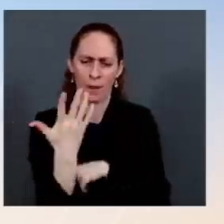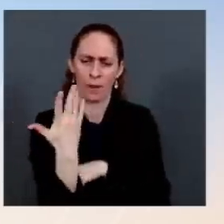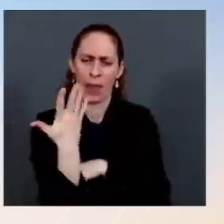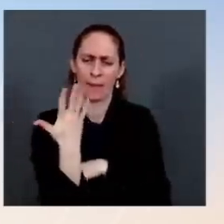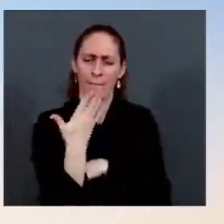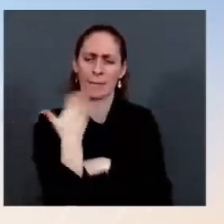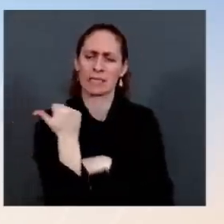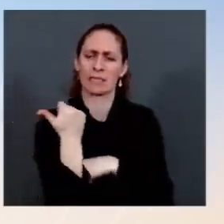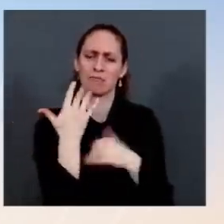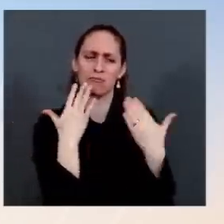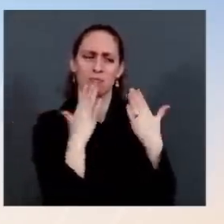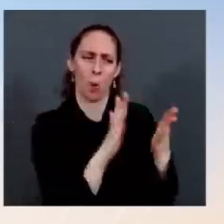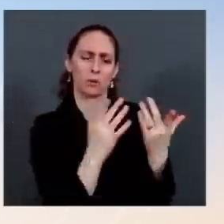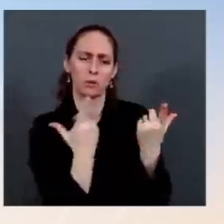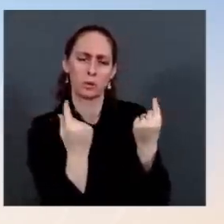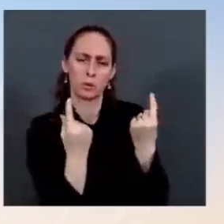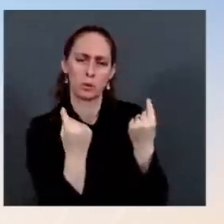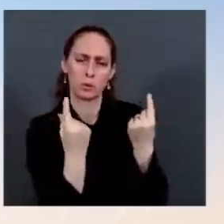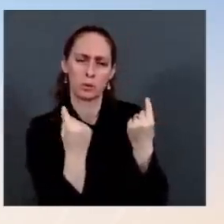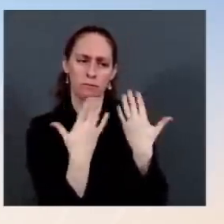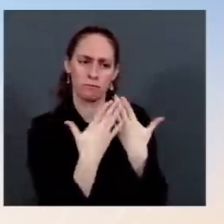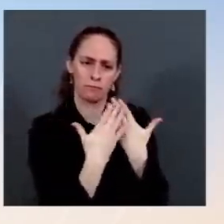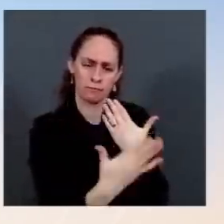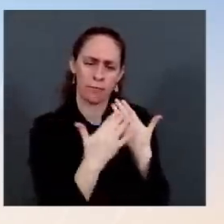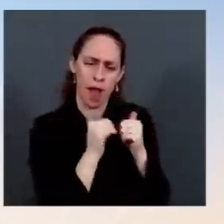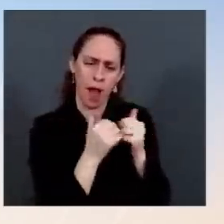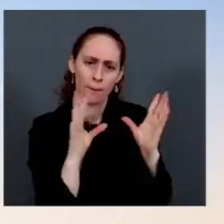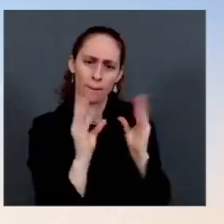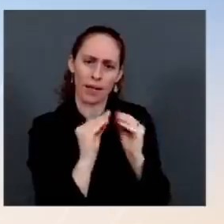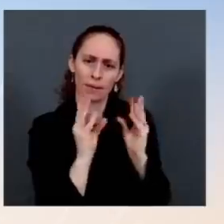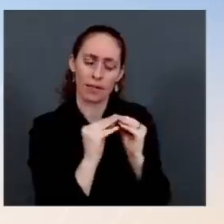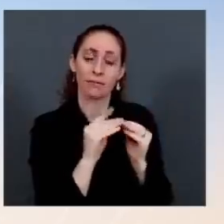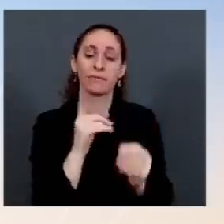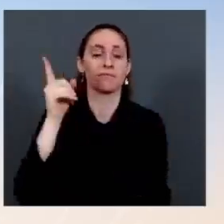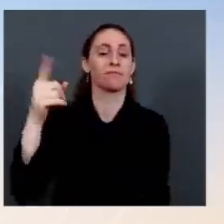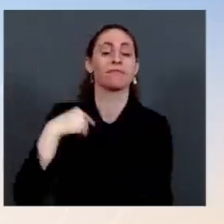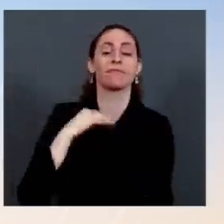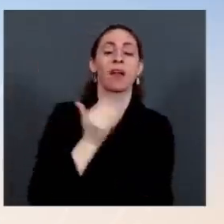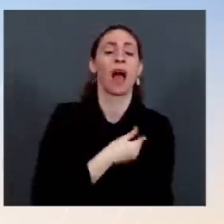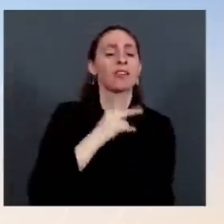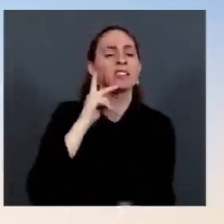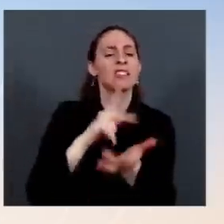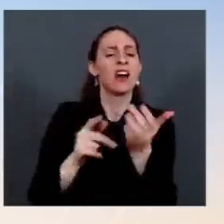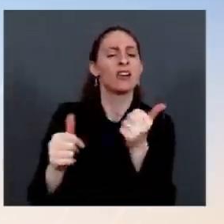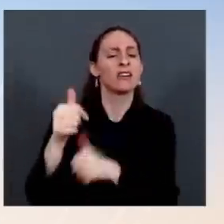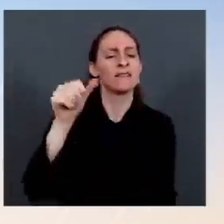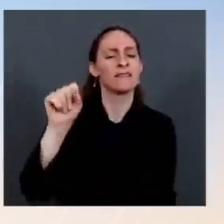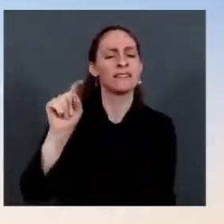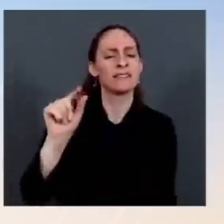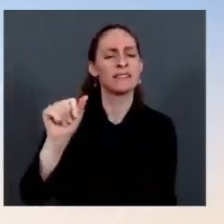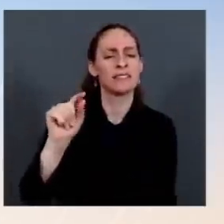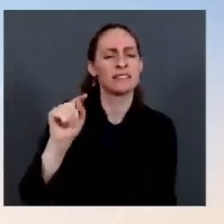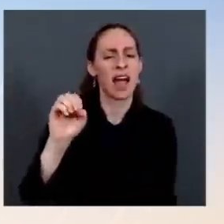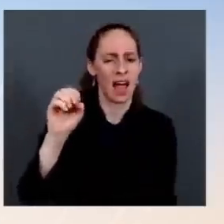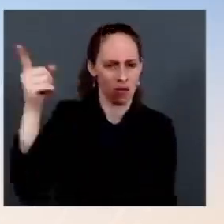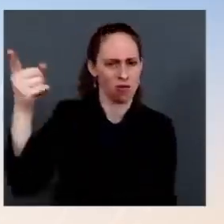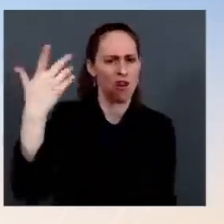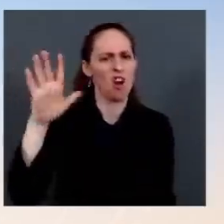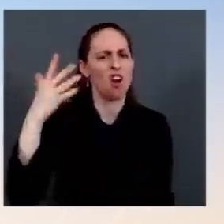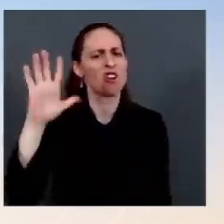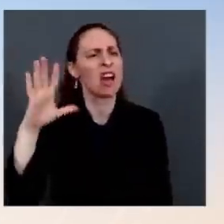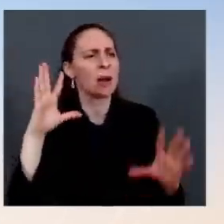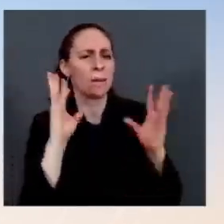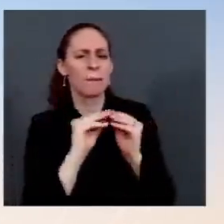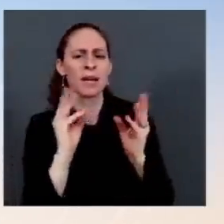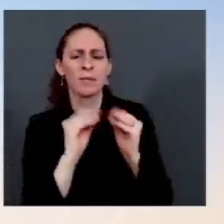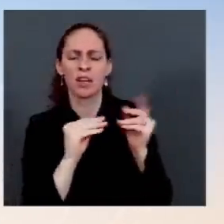meetings. Our Assistant Secretary of State, Karen Donfried, was just in key for meetings with Ukrainian leaders and to reinforce the United States' commitment to